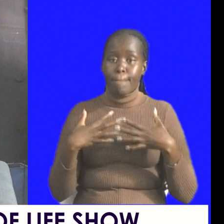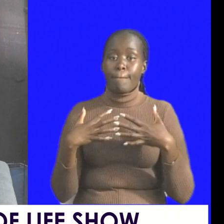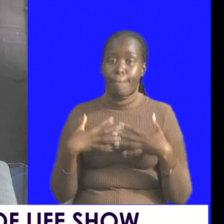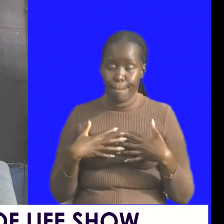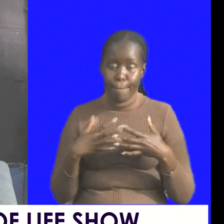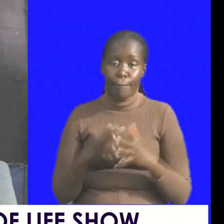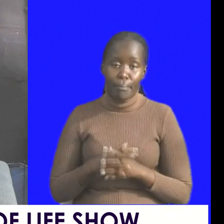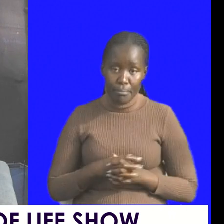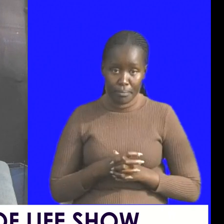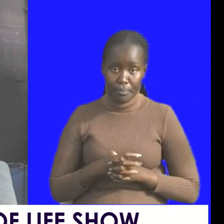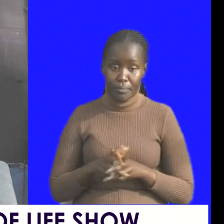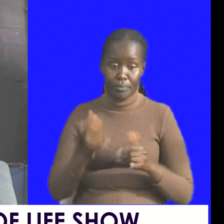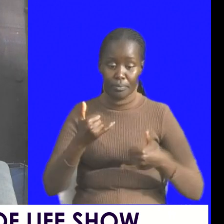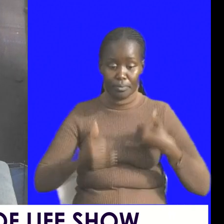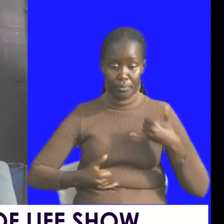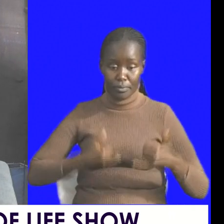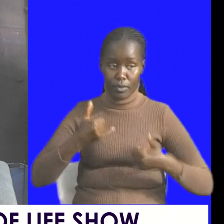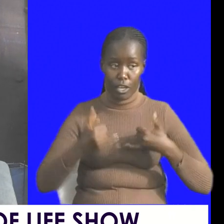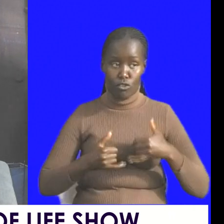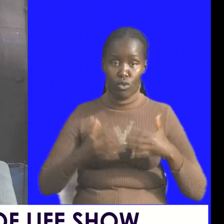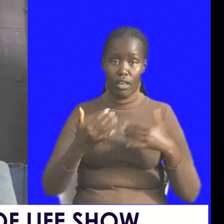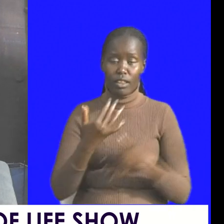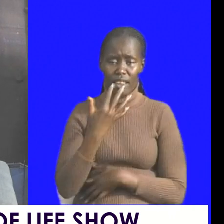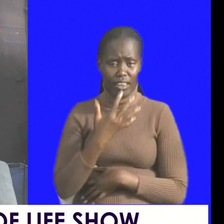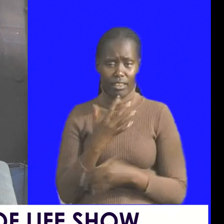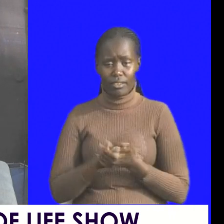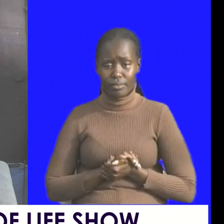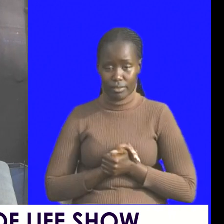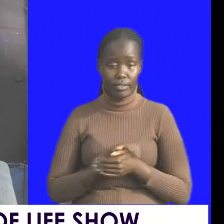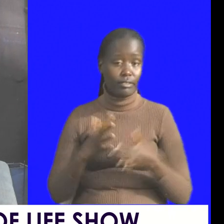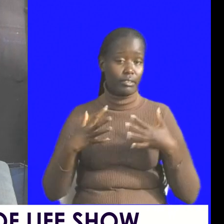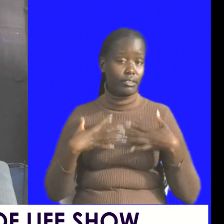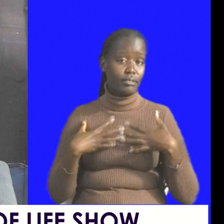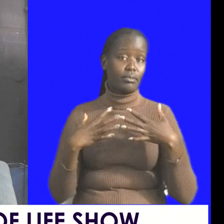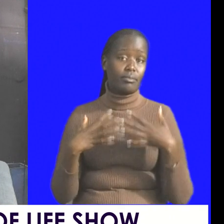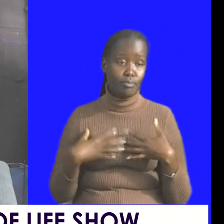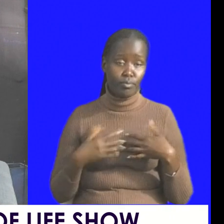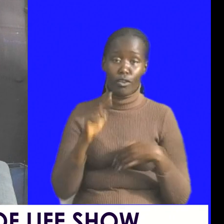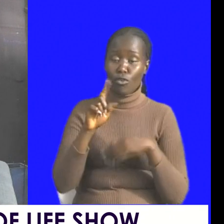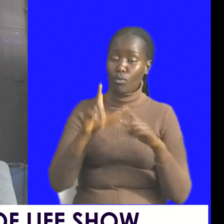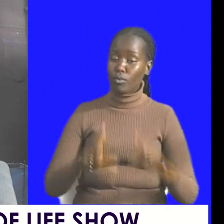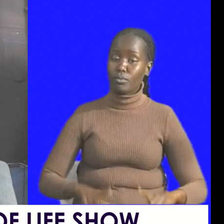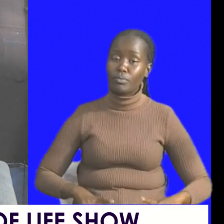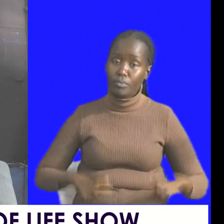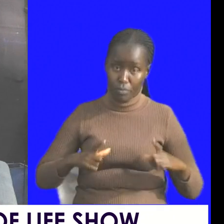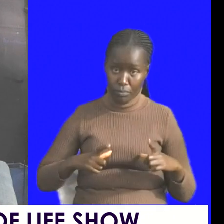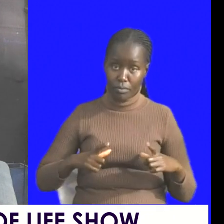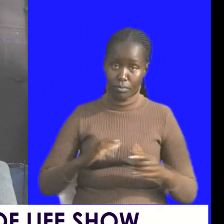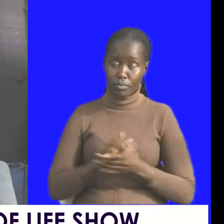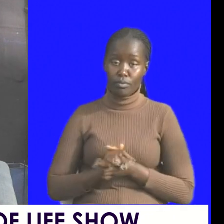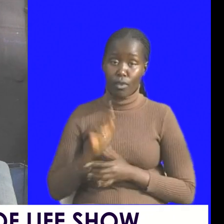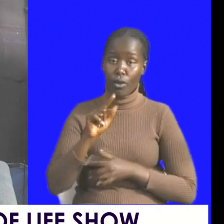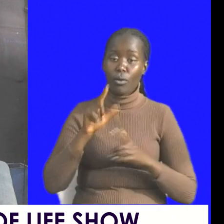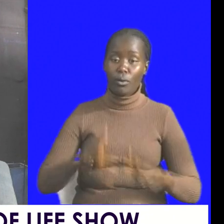in deeply enjoy the air that god has given you breathe in you're alive you're alive